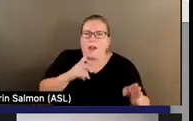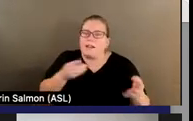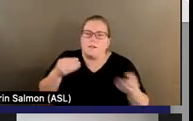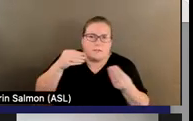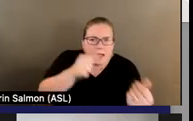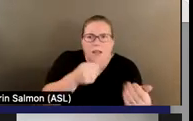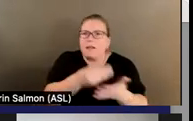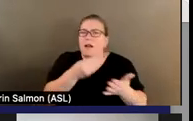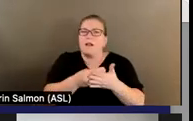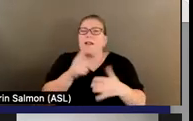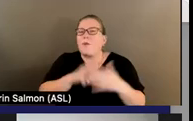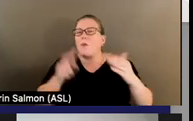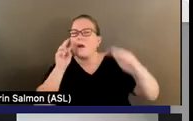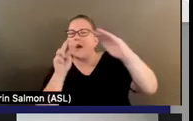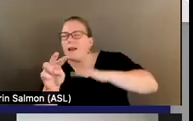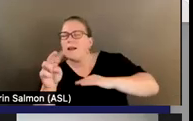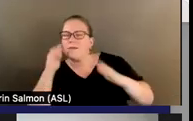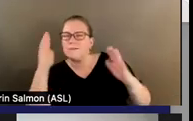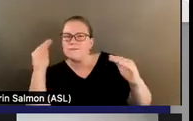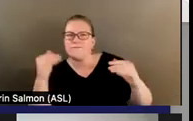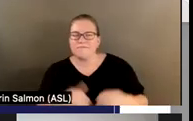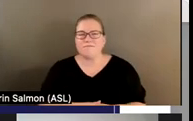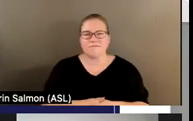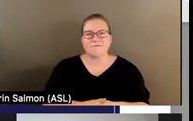forward. Next slide, please.